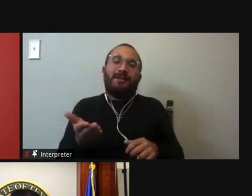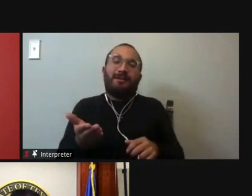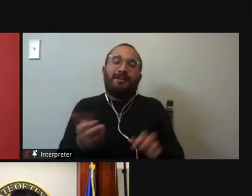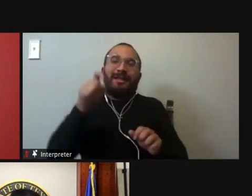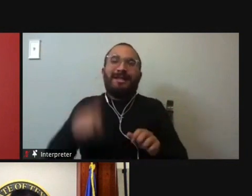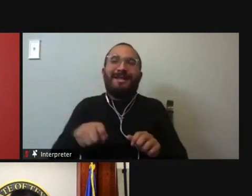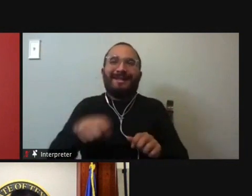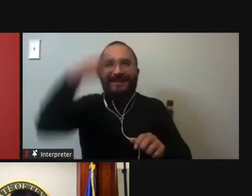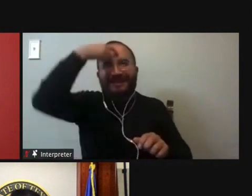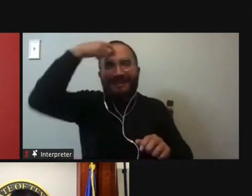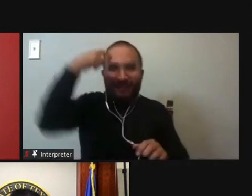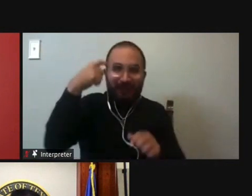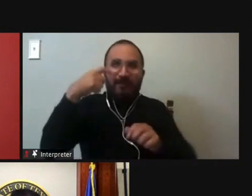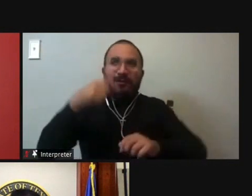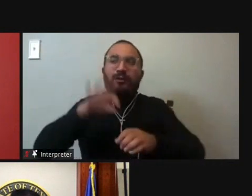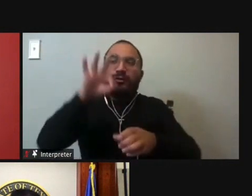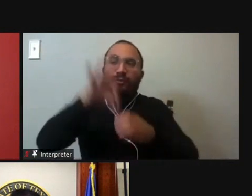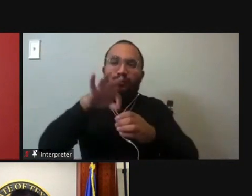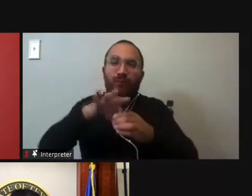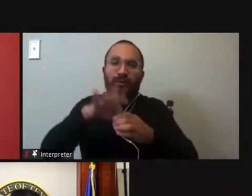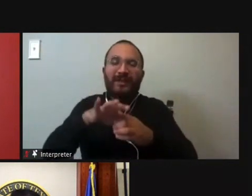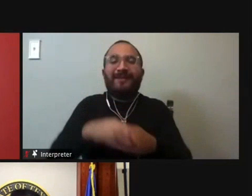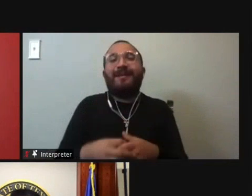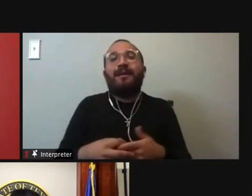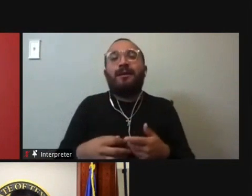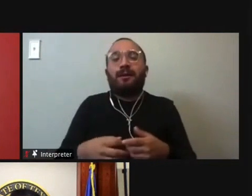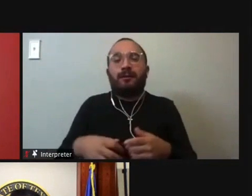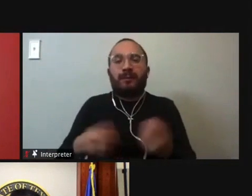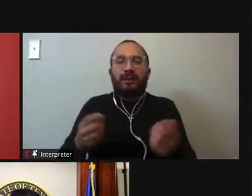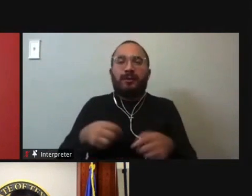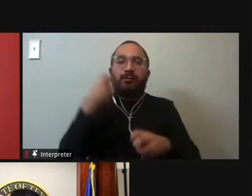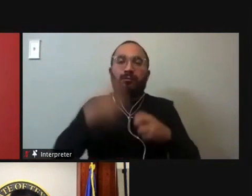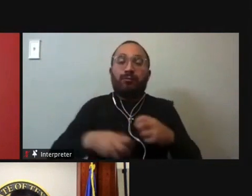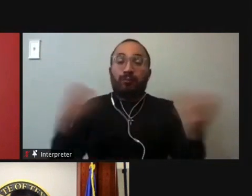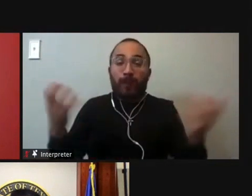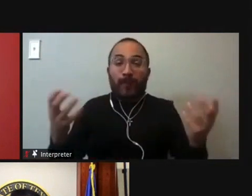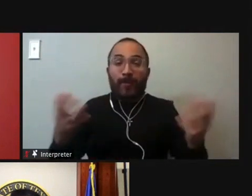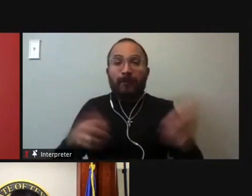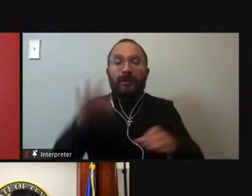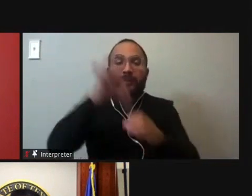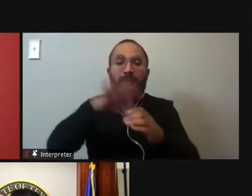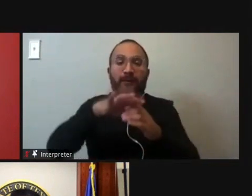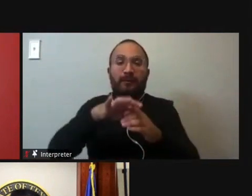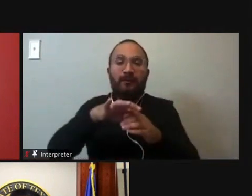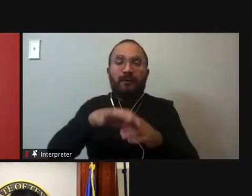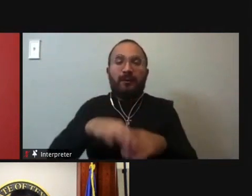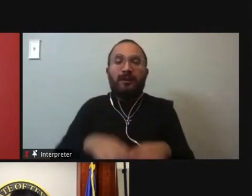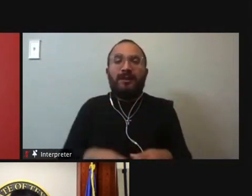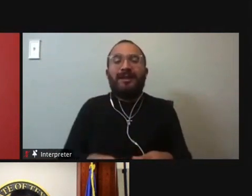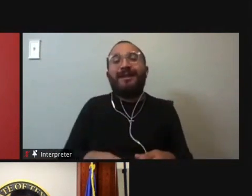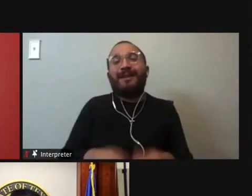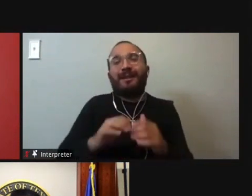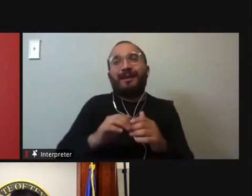in. The real hard thing is in ballots that are as long as bear counties, ballots that are as long as Harris County is how